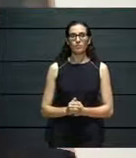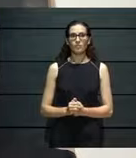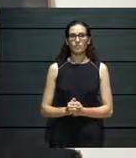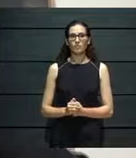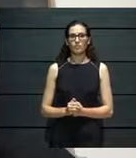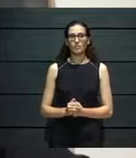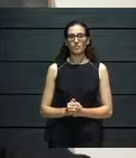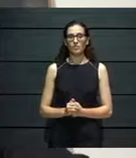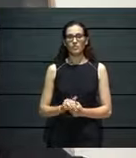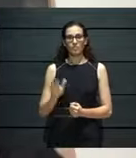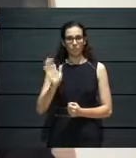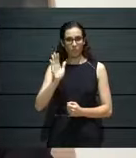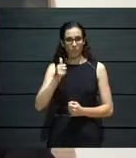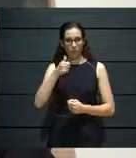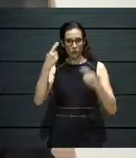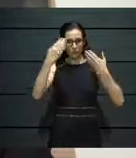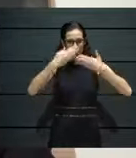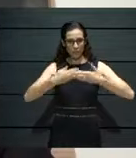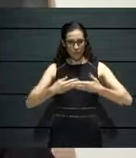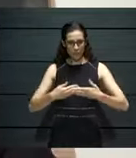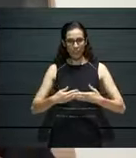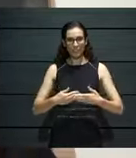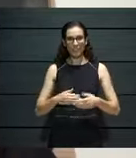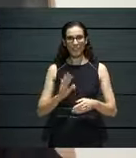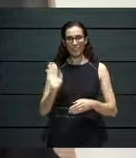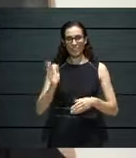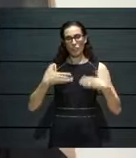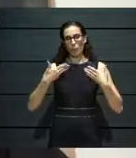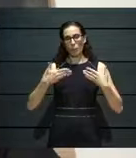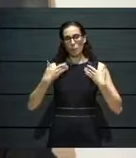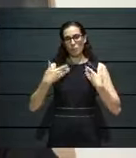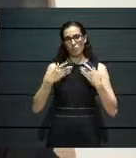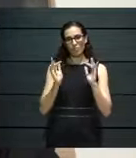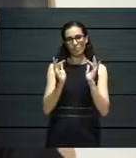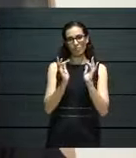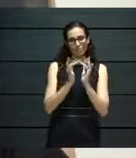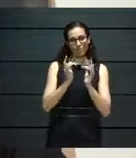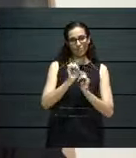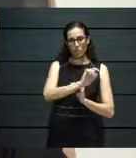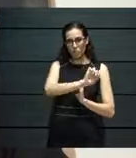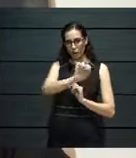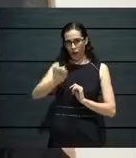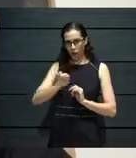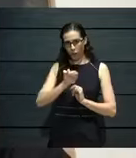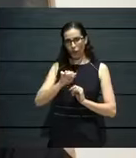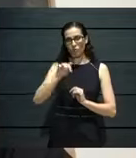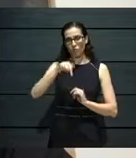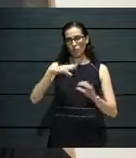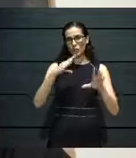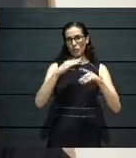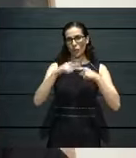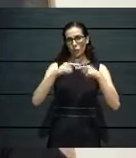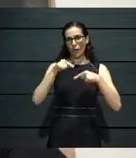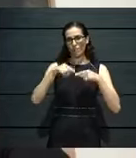Good evening, everybody. It's a pleasure to join you this evening on this discussion.